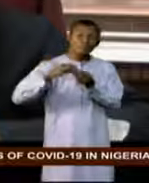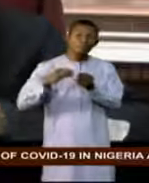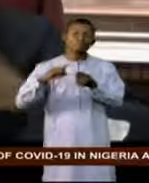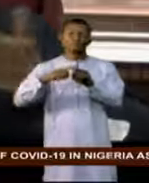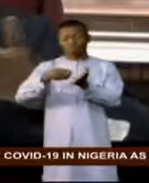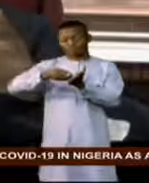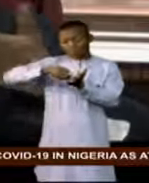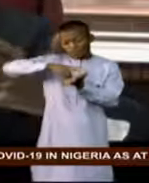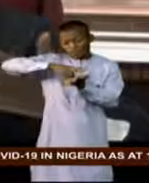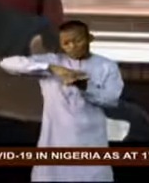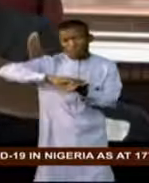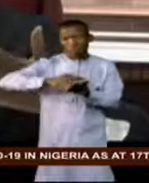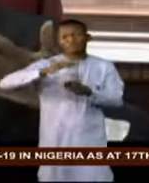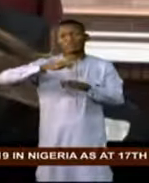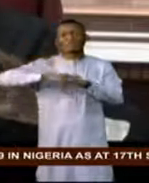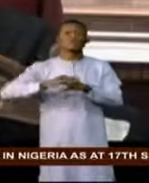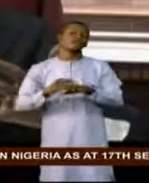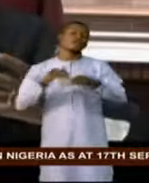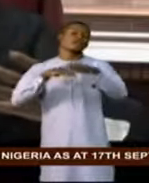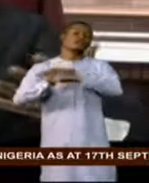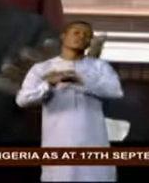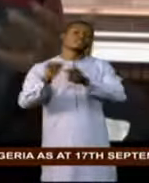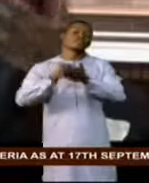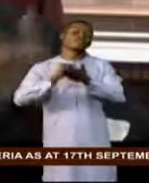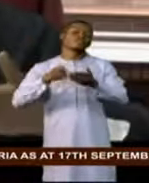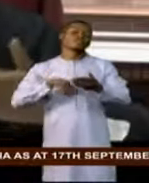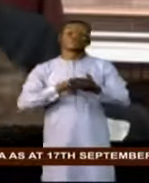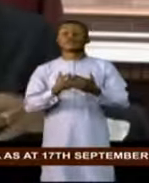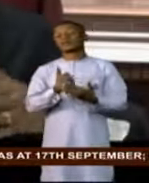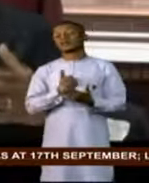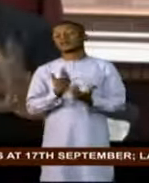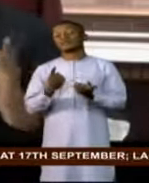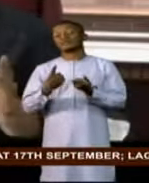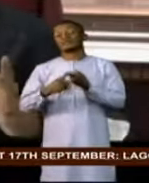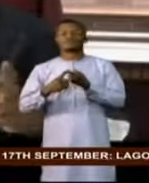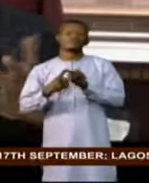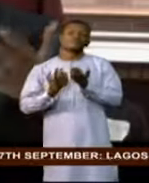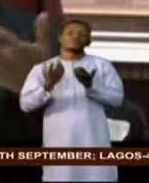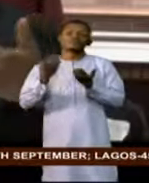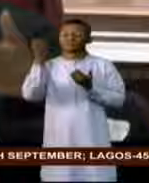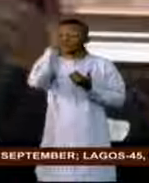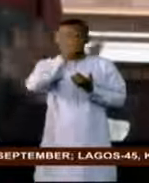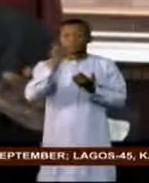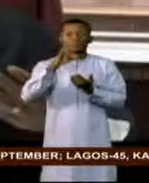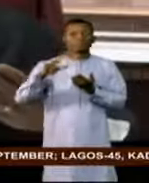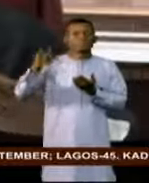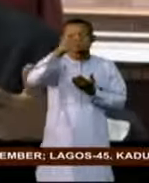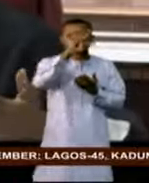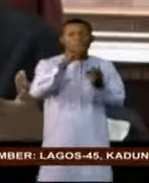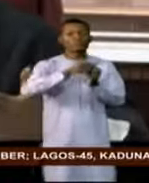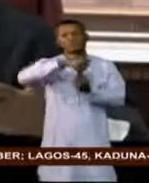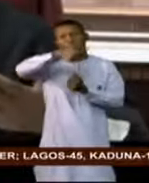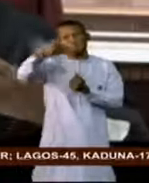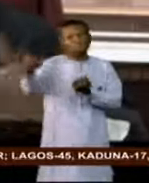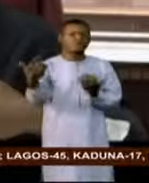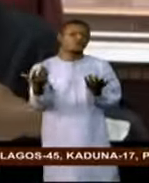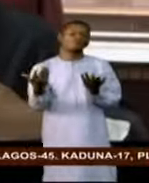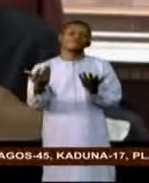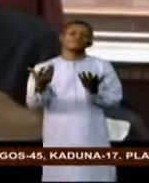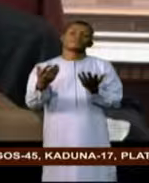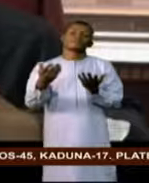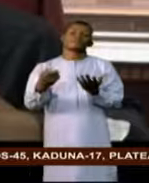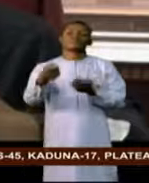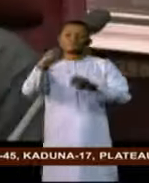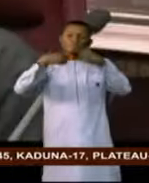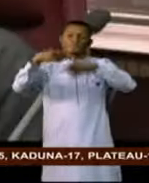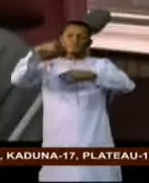on the access that we will give to European carriers and other carriers, for that matter, coming